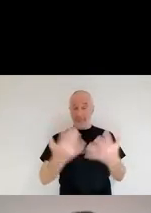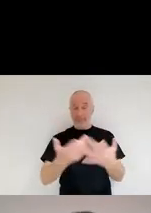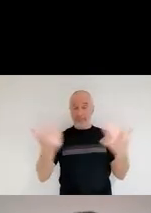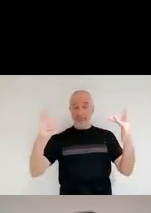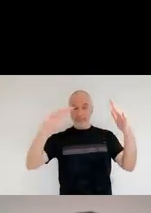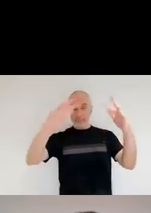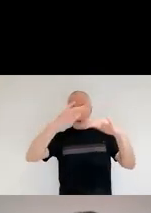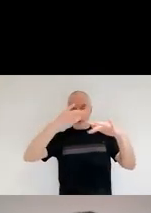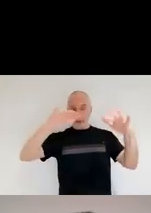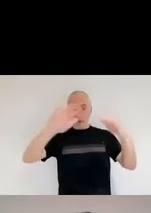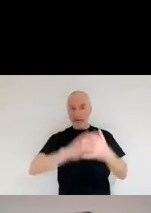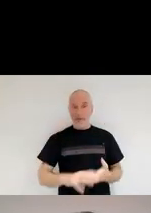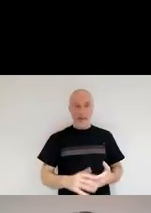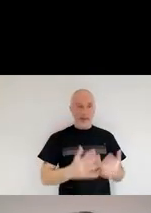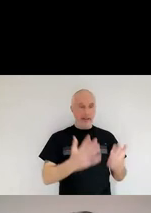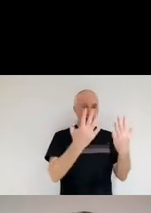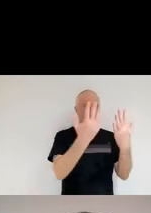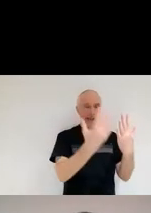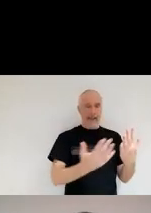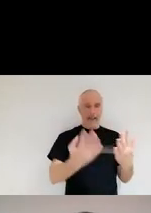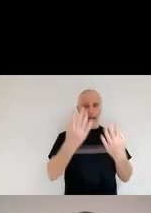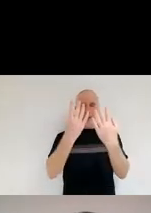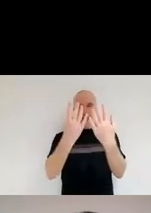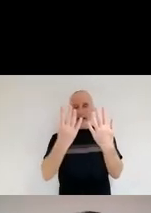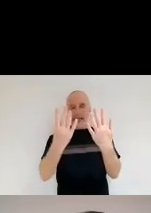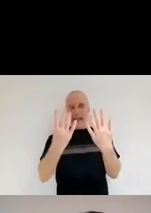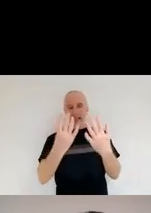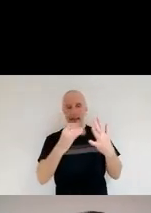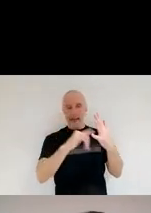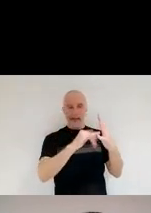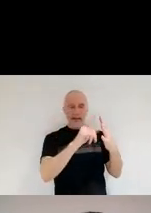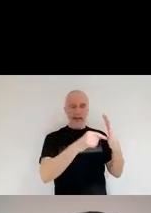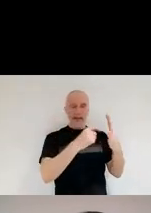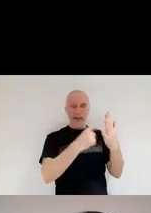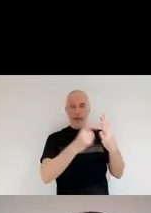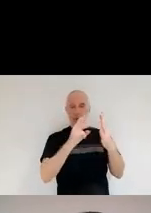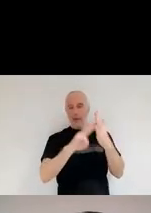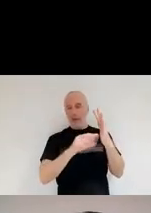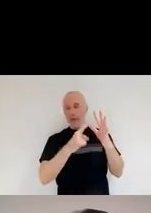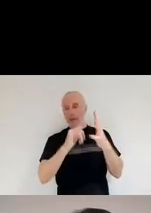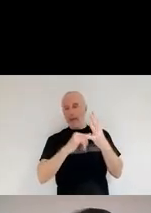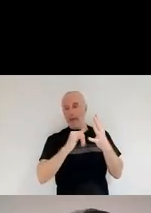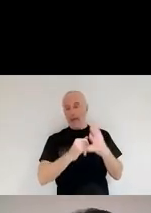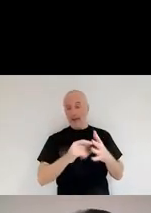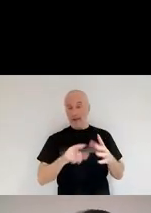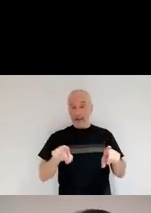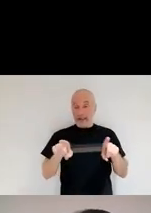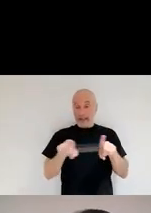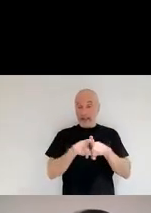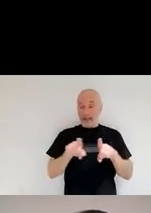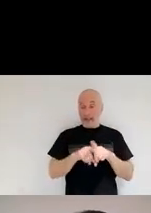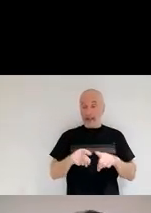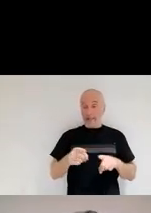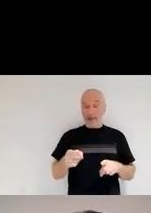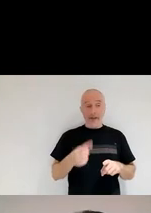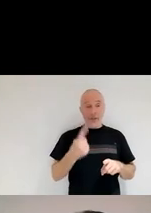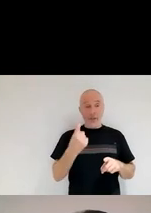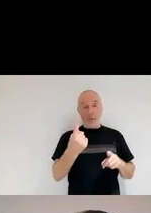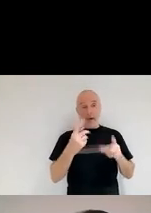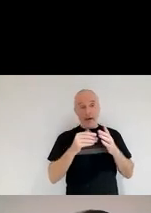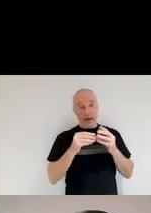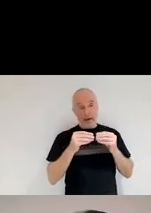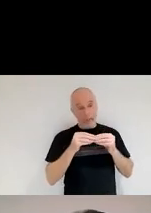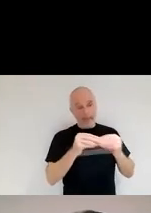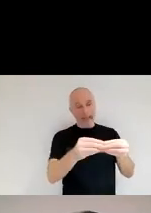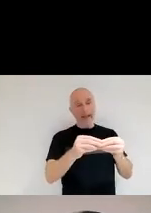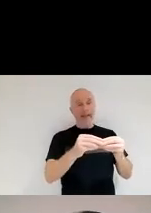10 to the nine solar masses of dust. That's equivalent of you having a billion suns just made of